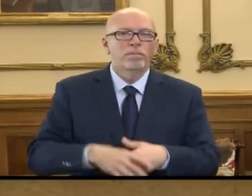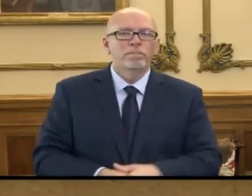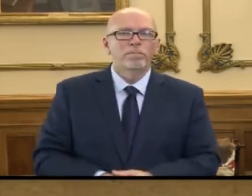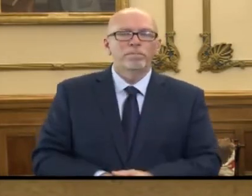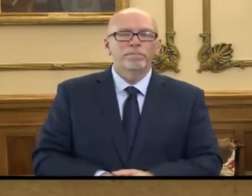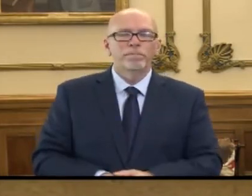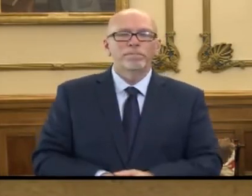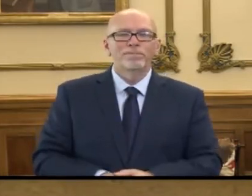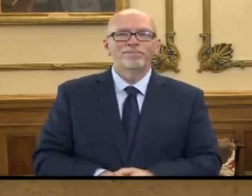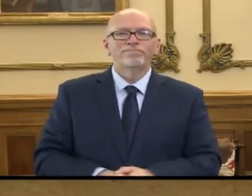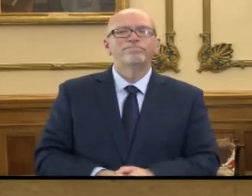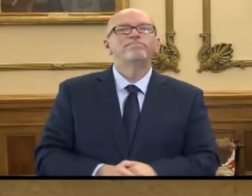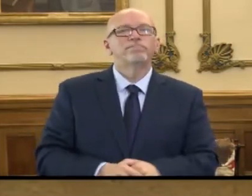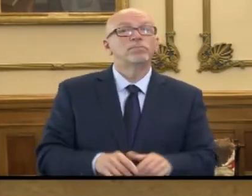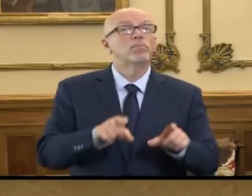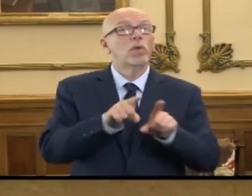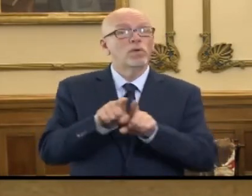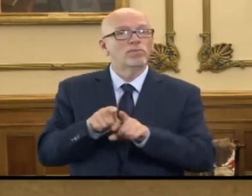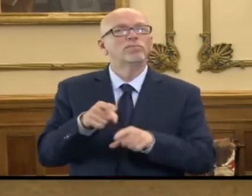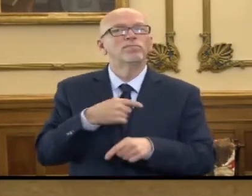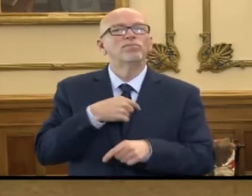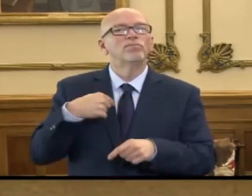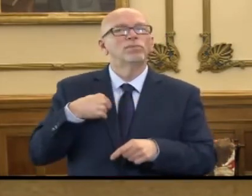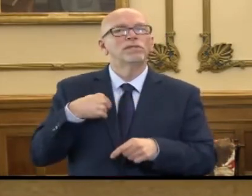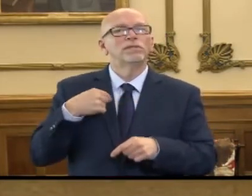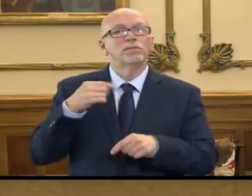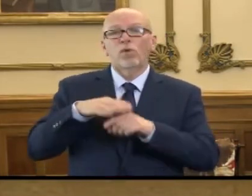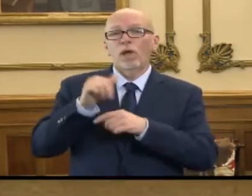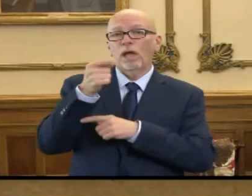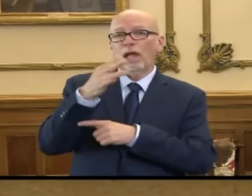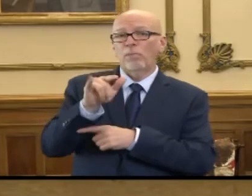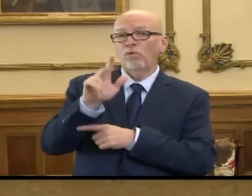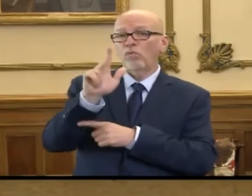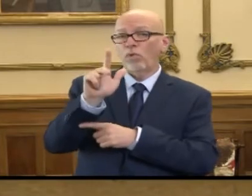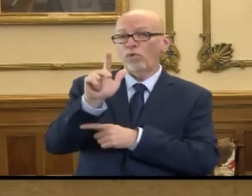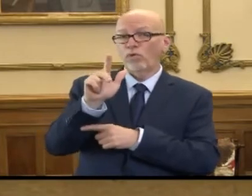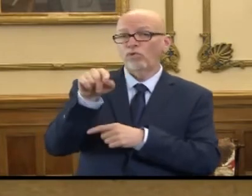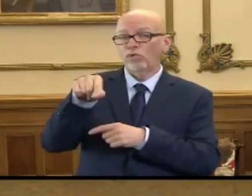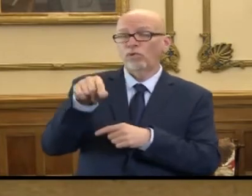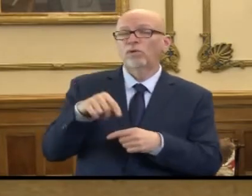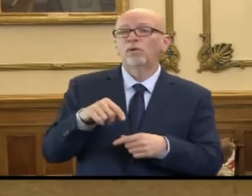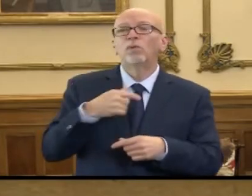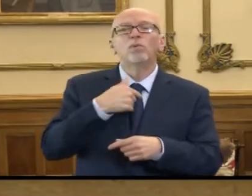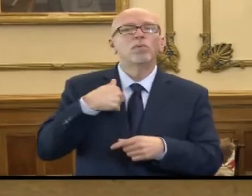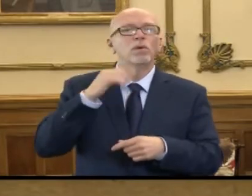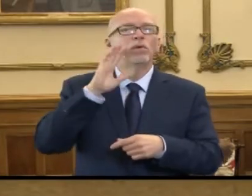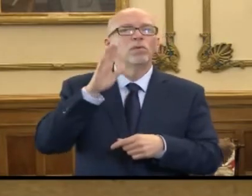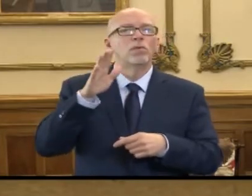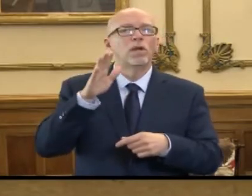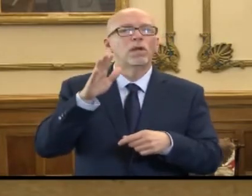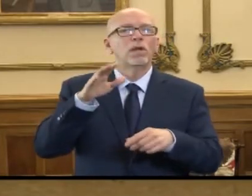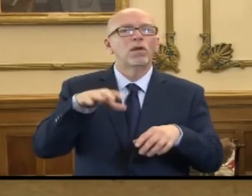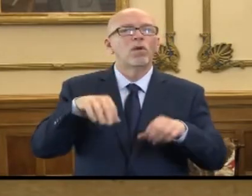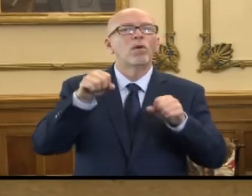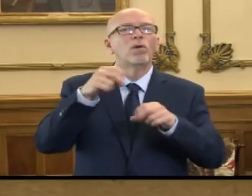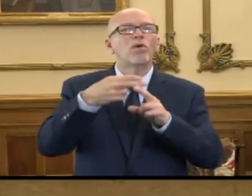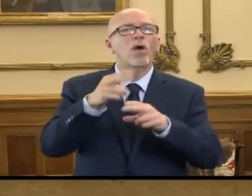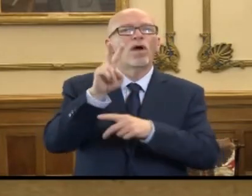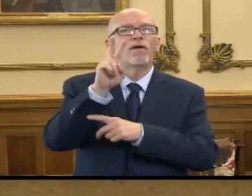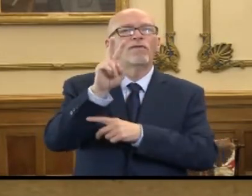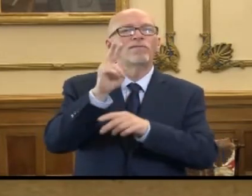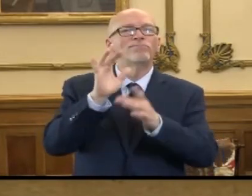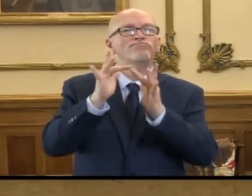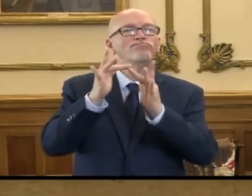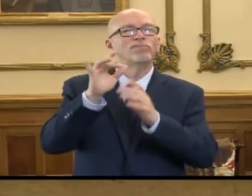In addition to this, we're having, on April 23rd, we're going to host a virtual job fair for the